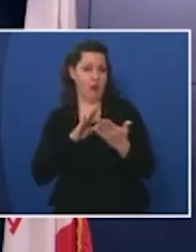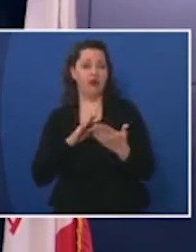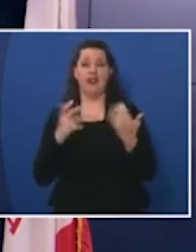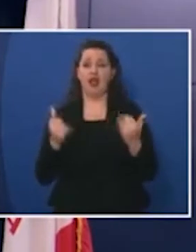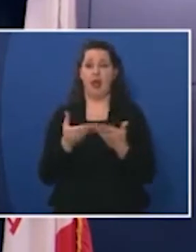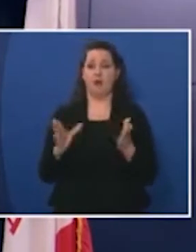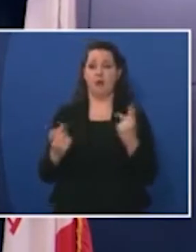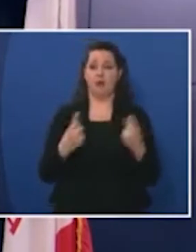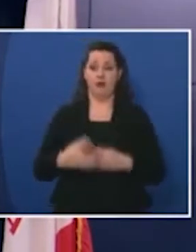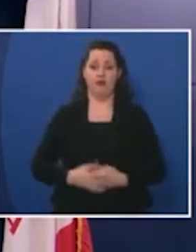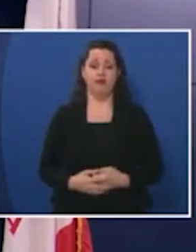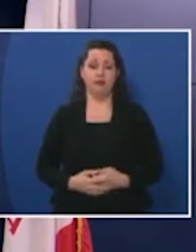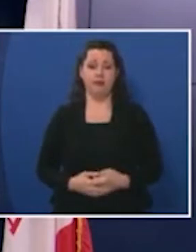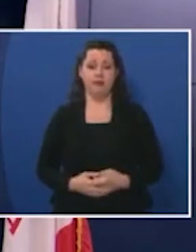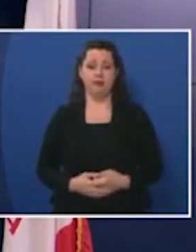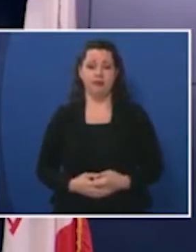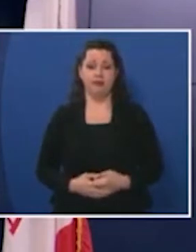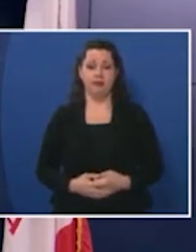we'll open it up for questions